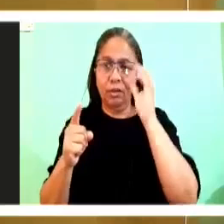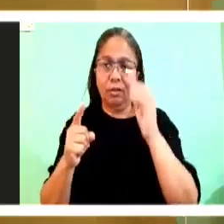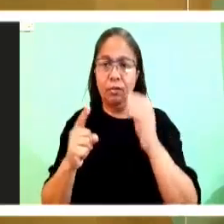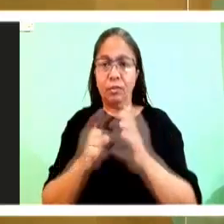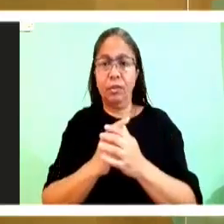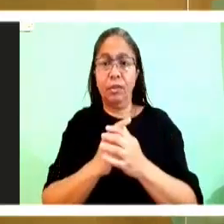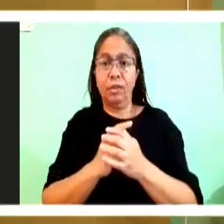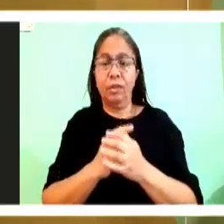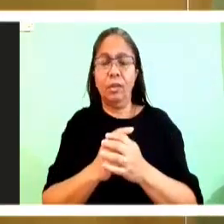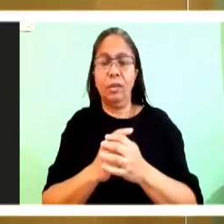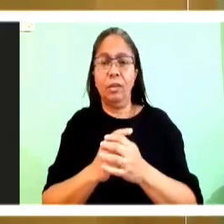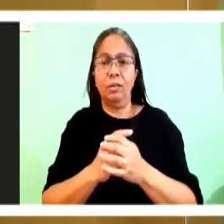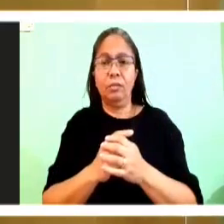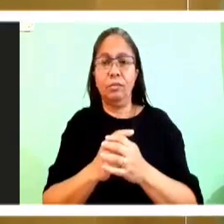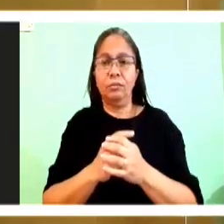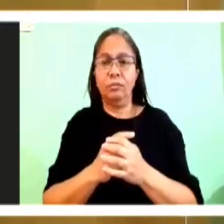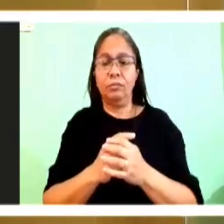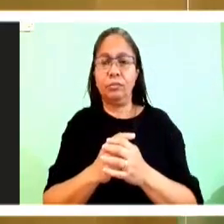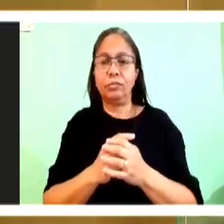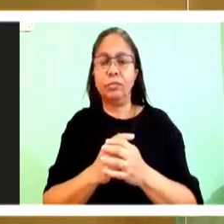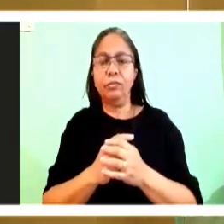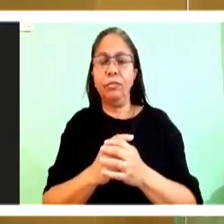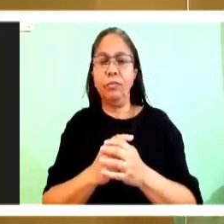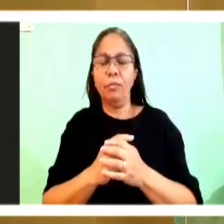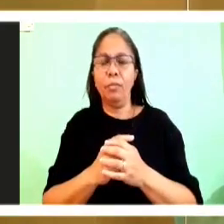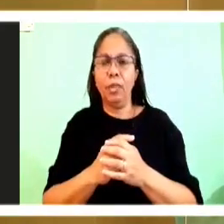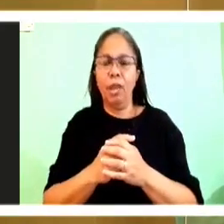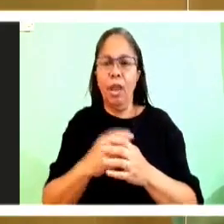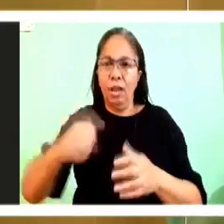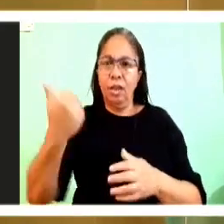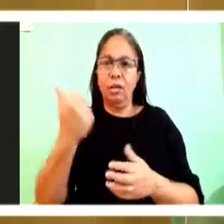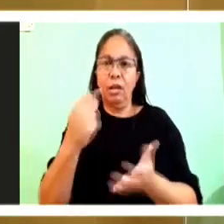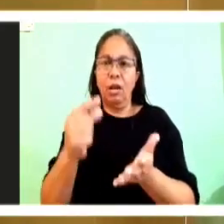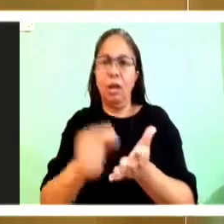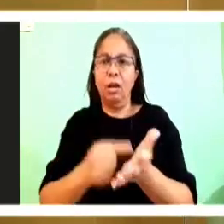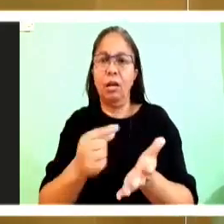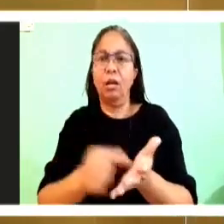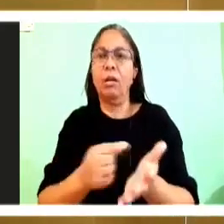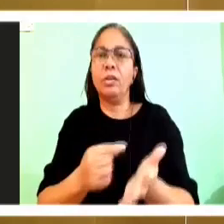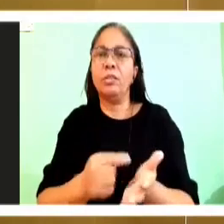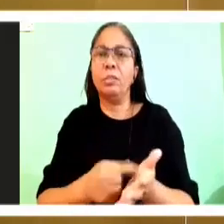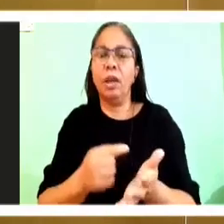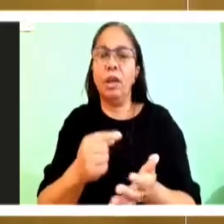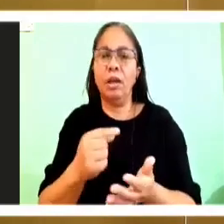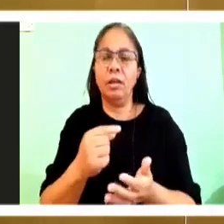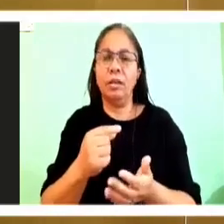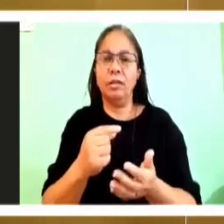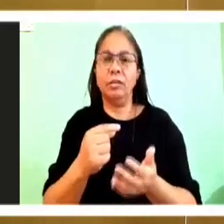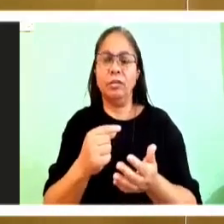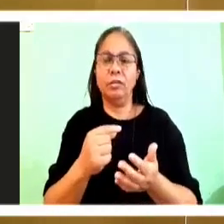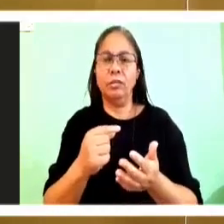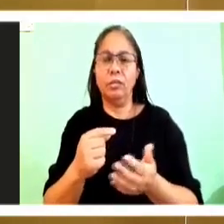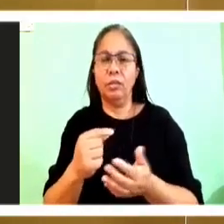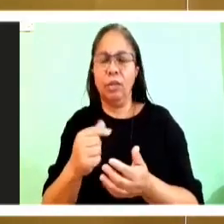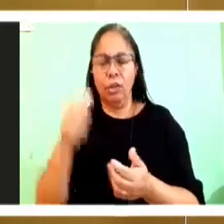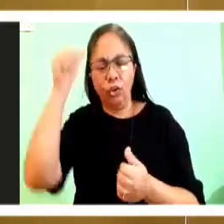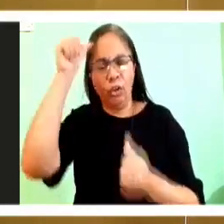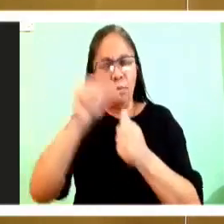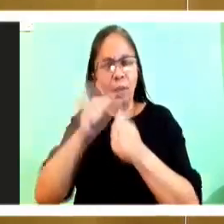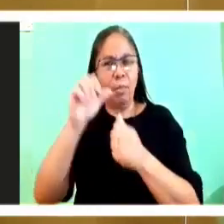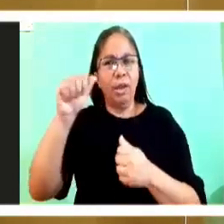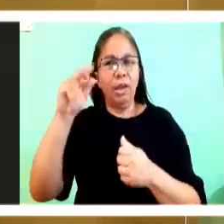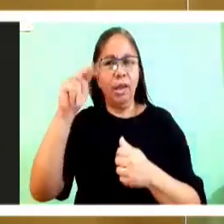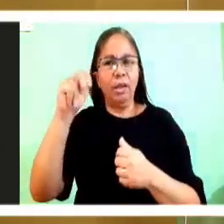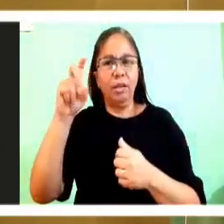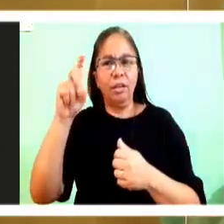we know at the very beginning of John's Gospel Andrew was a disciple of John the Baptist. He was a